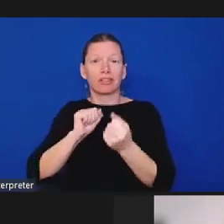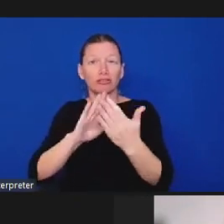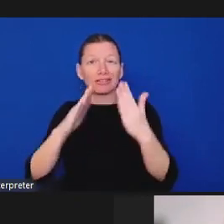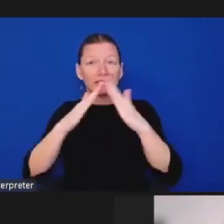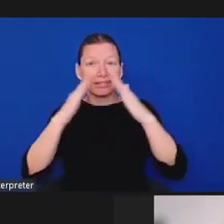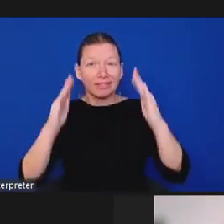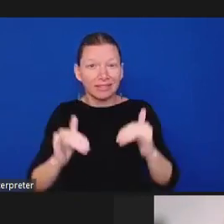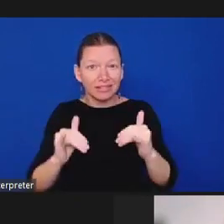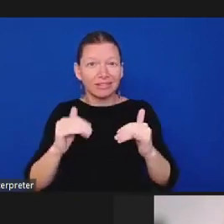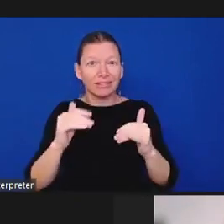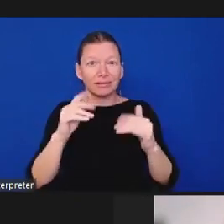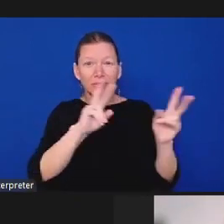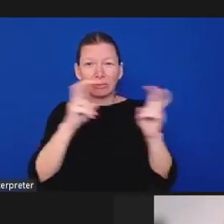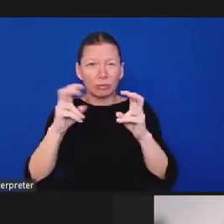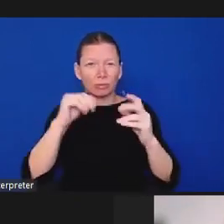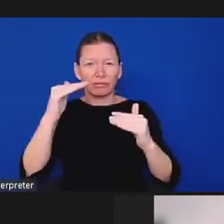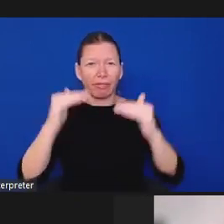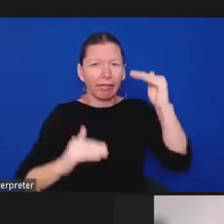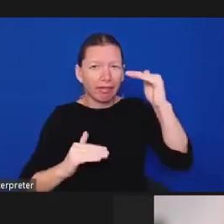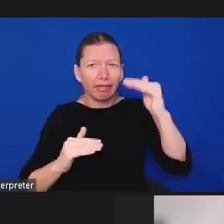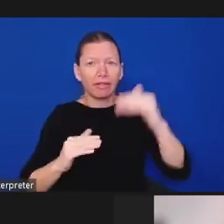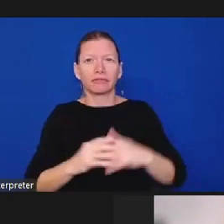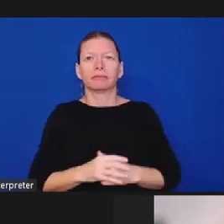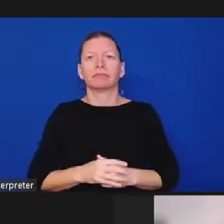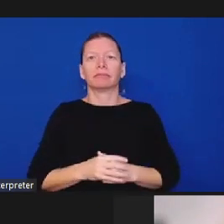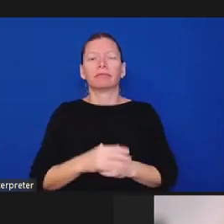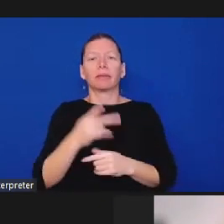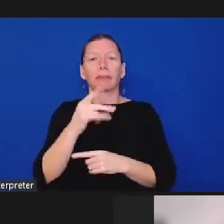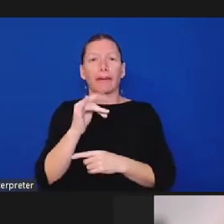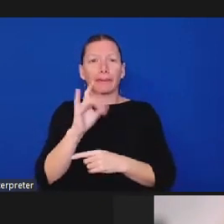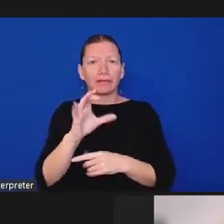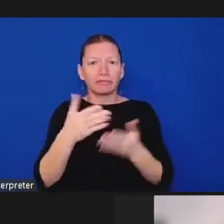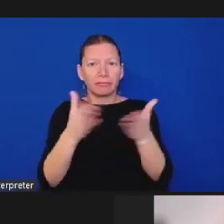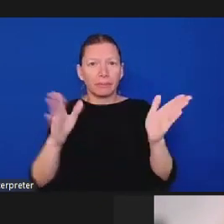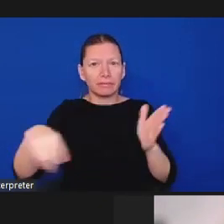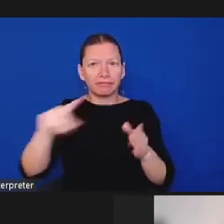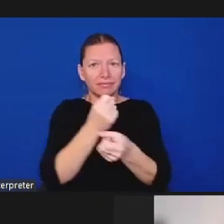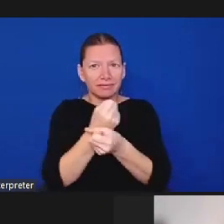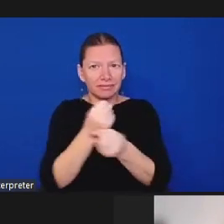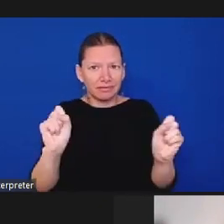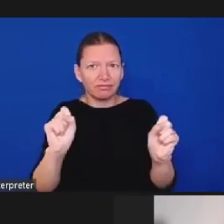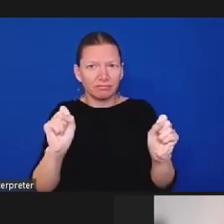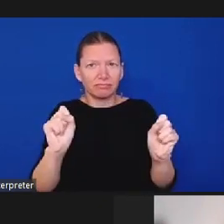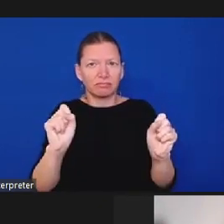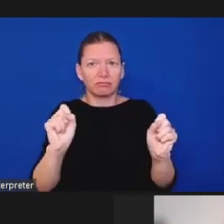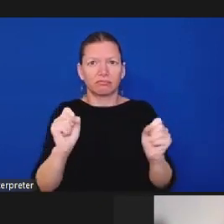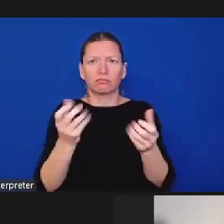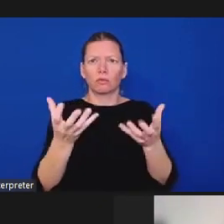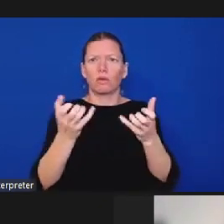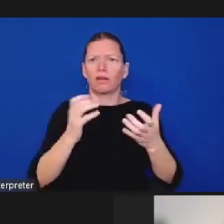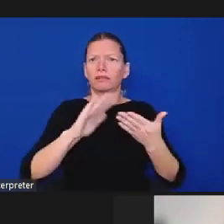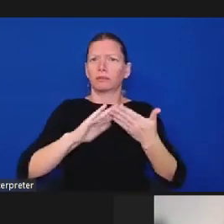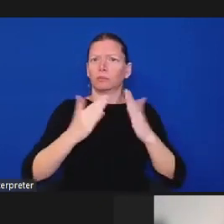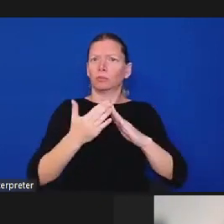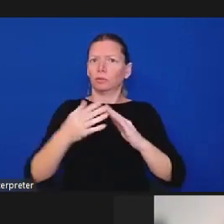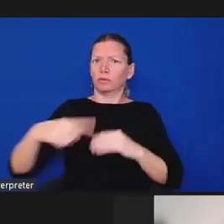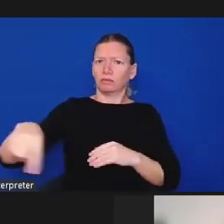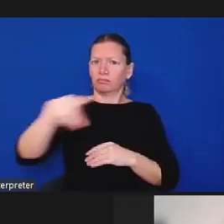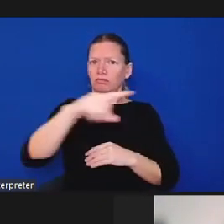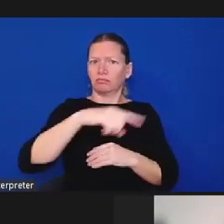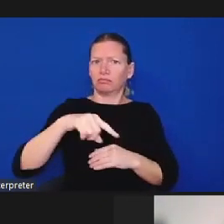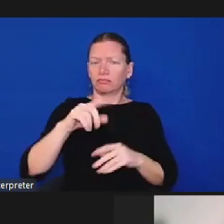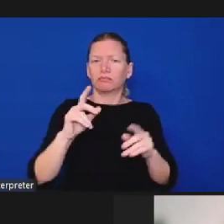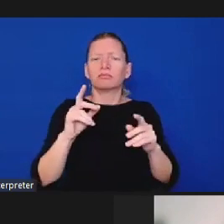means, particularly for our communities of color. In fact, civilian oversight is a best